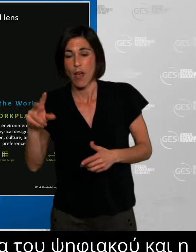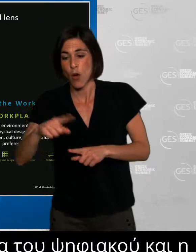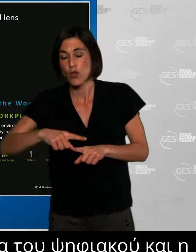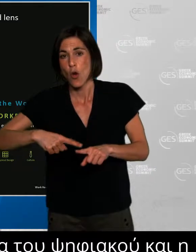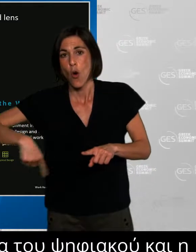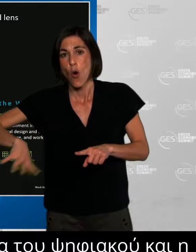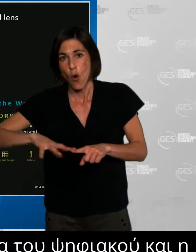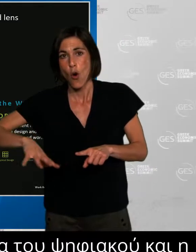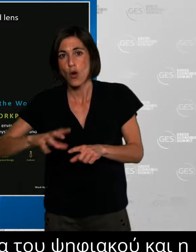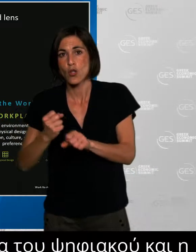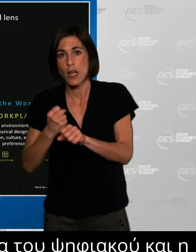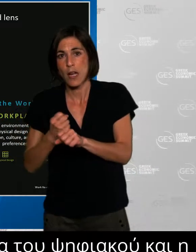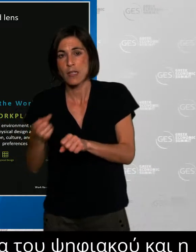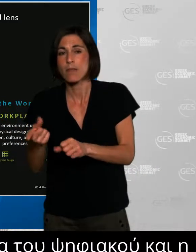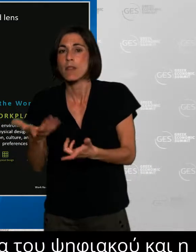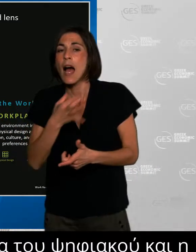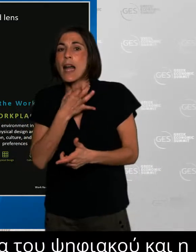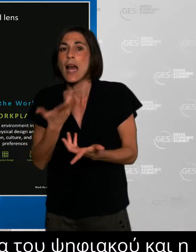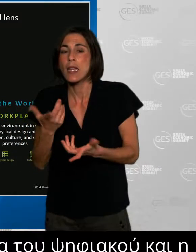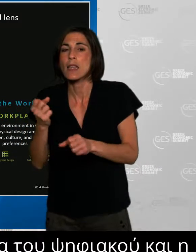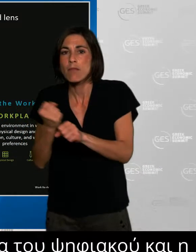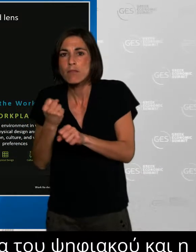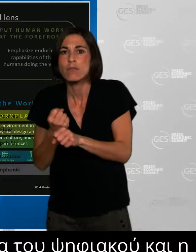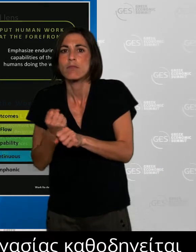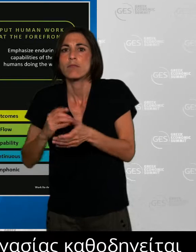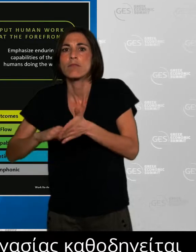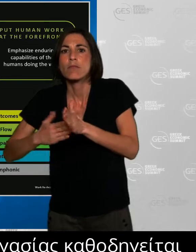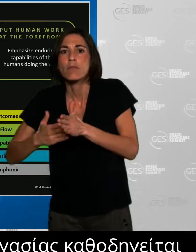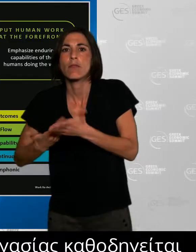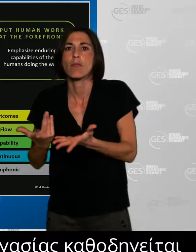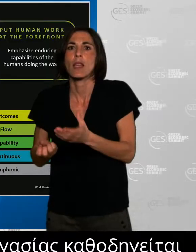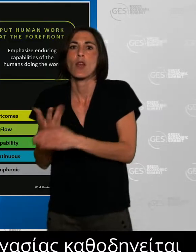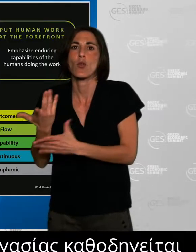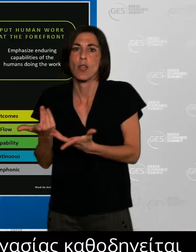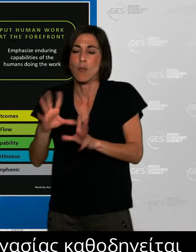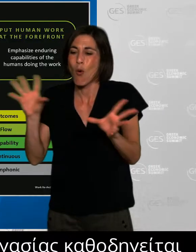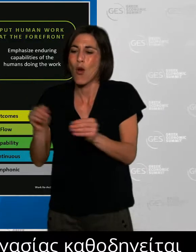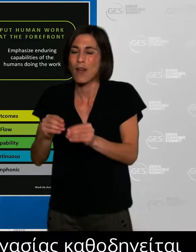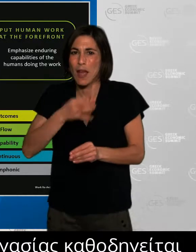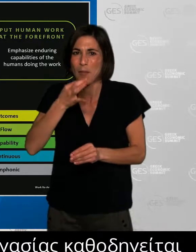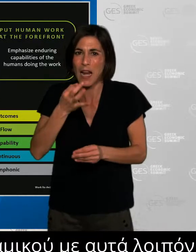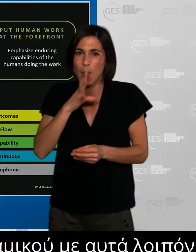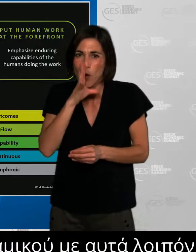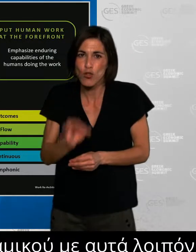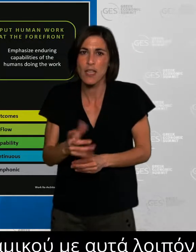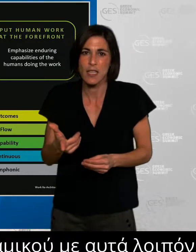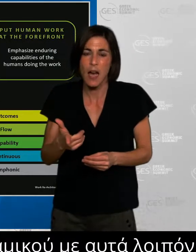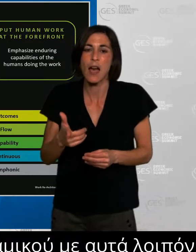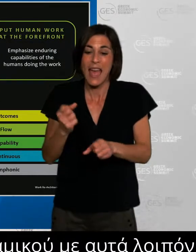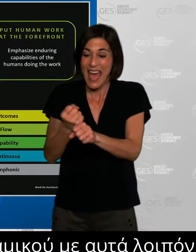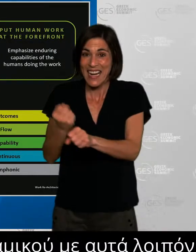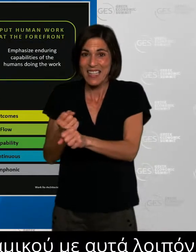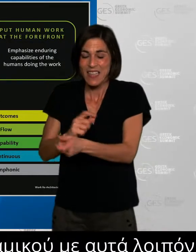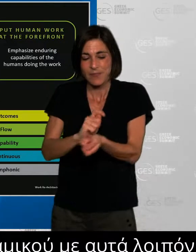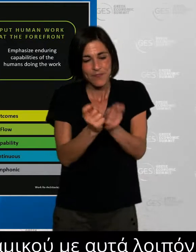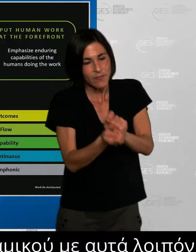And so with that, we're talking in fact about humanizing work and elevating what humans